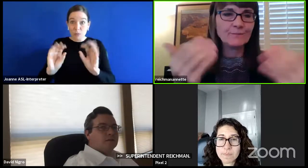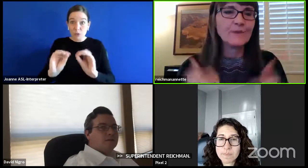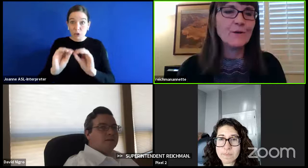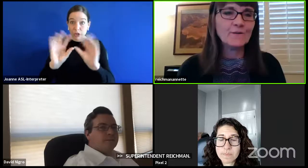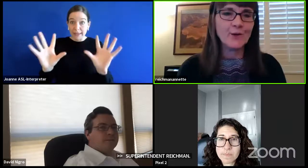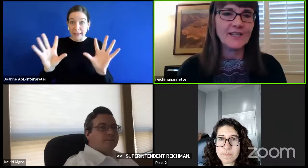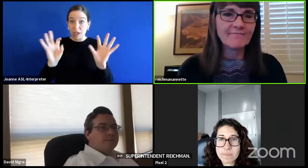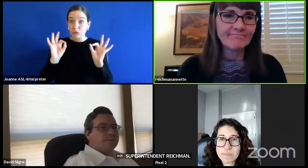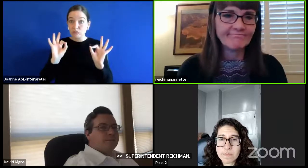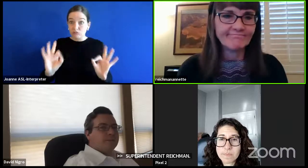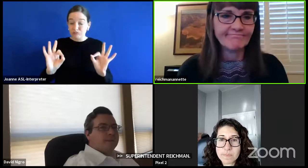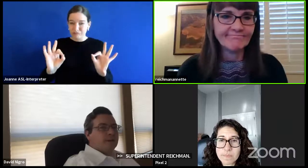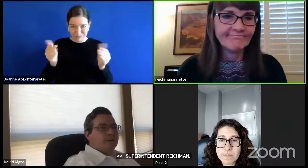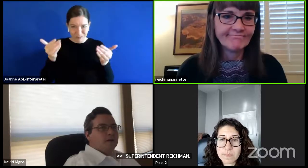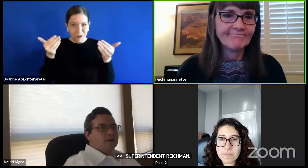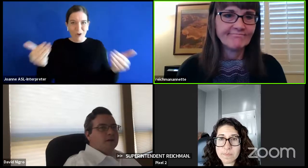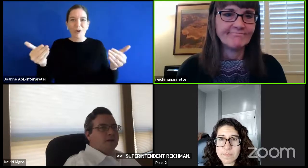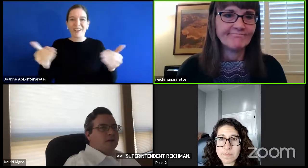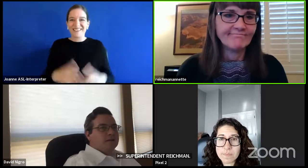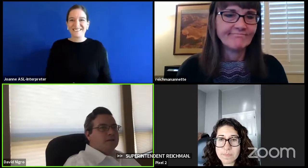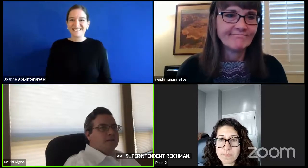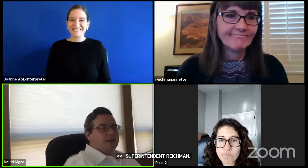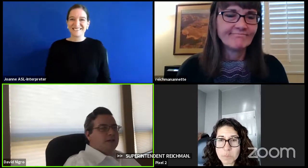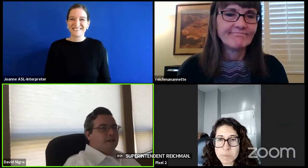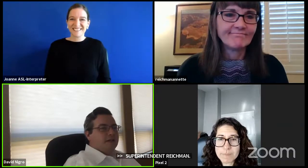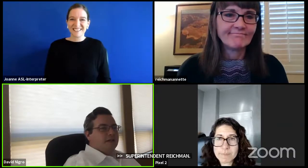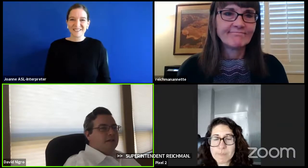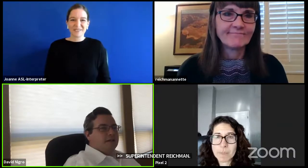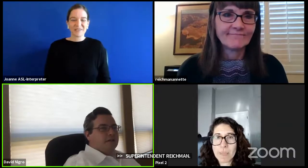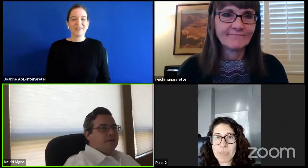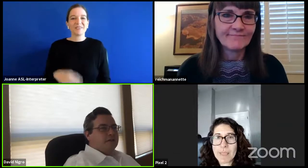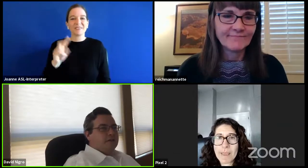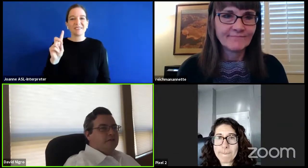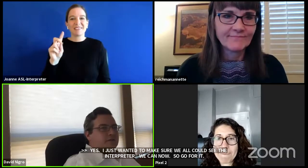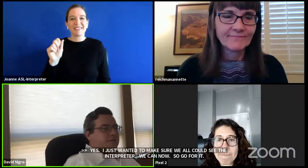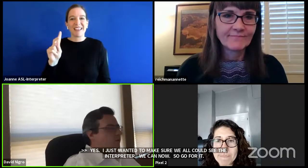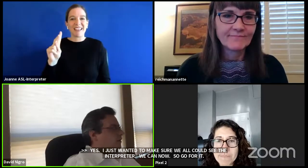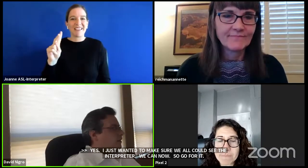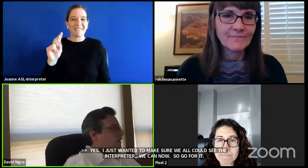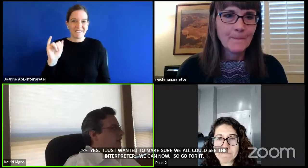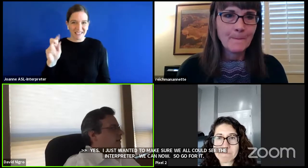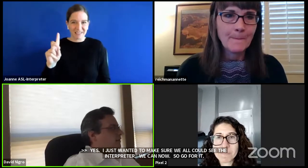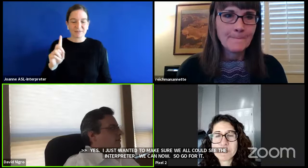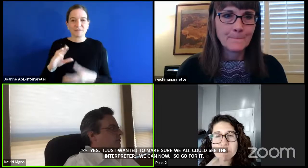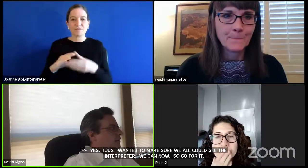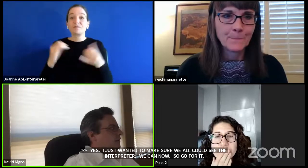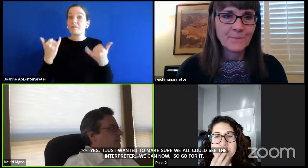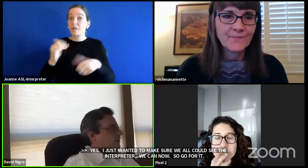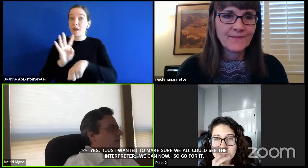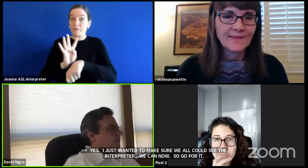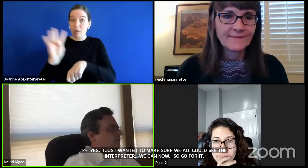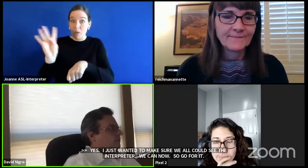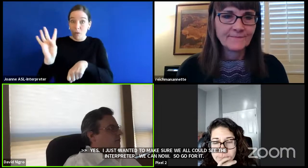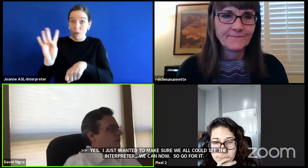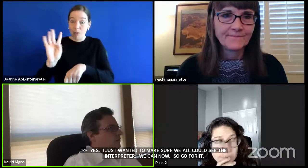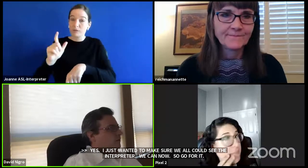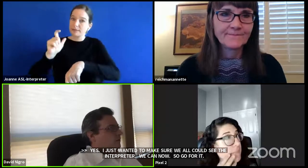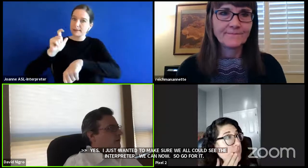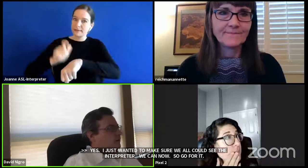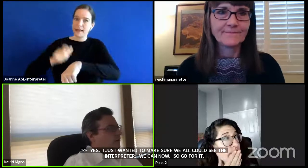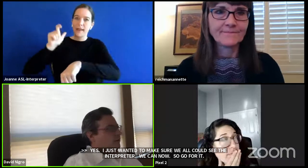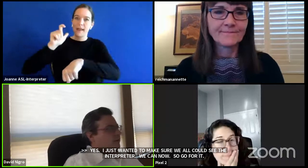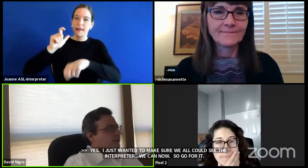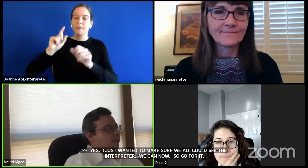so go for it uh thank you it is four o'clock now is the time set for